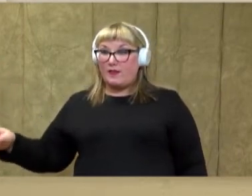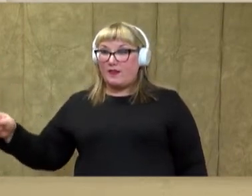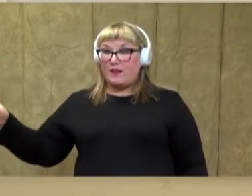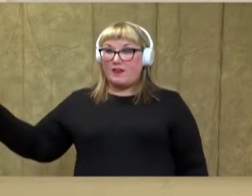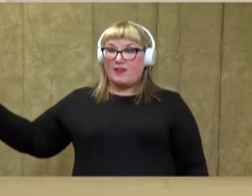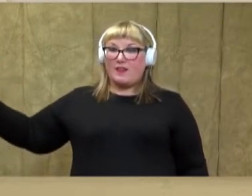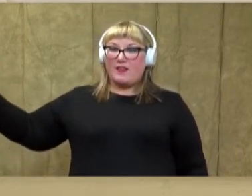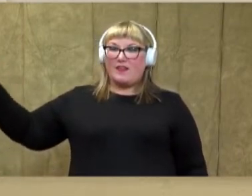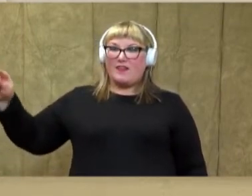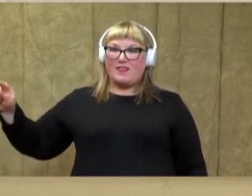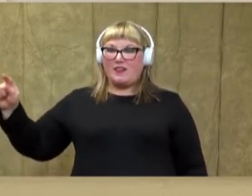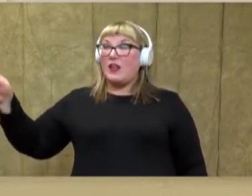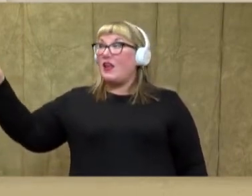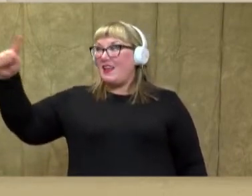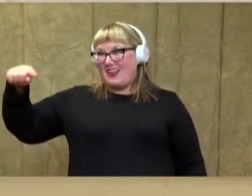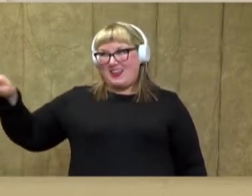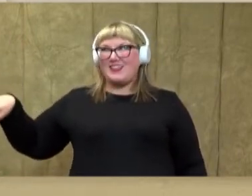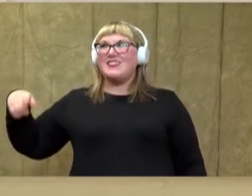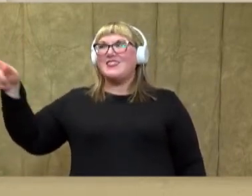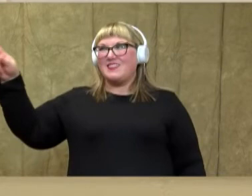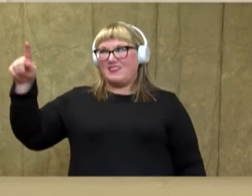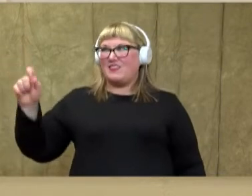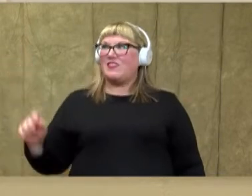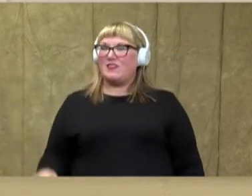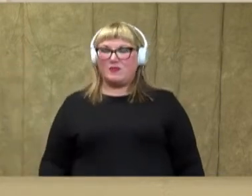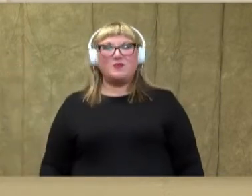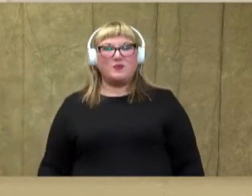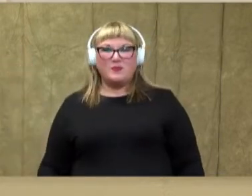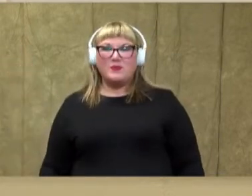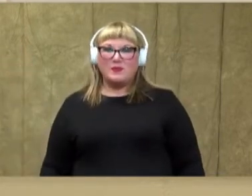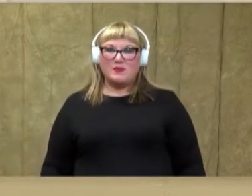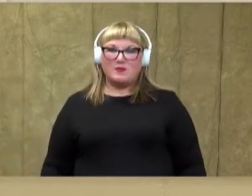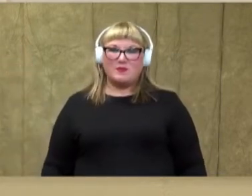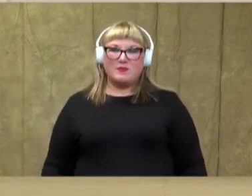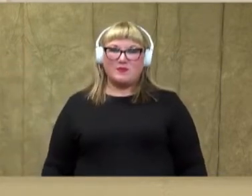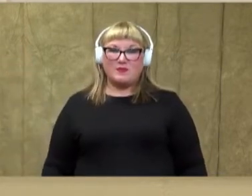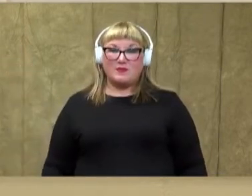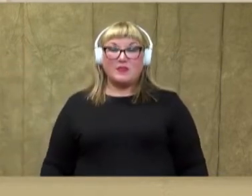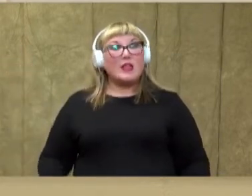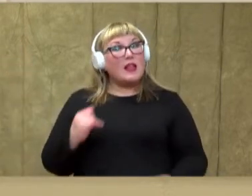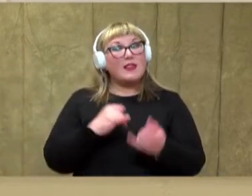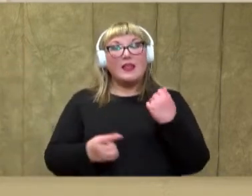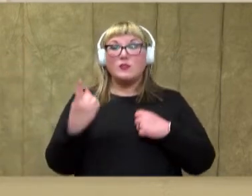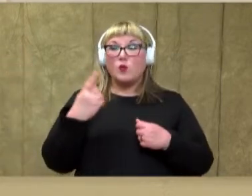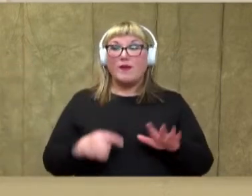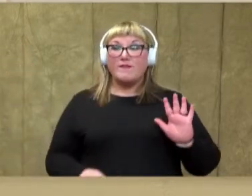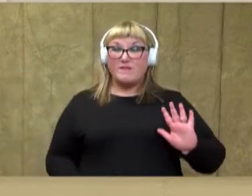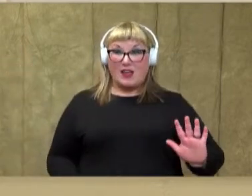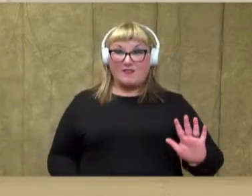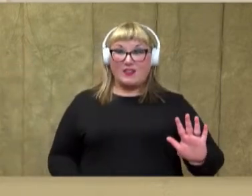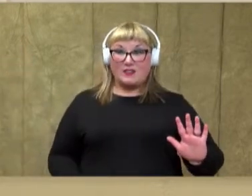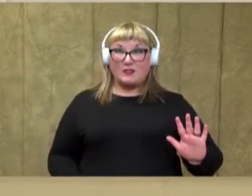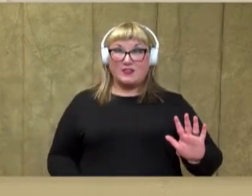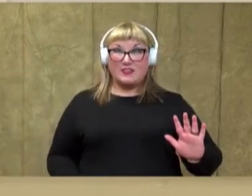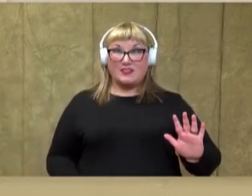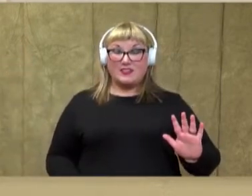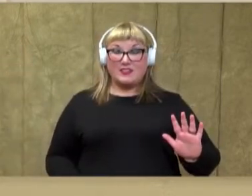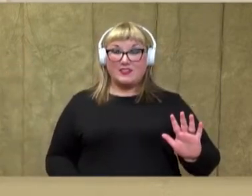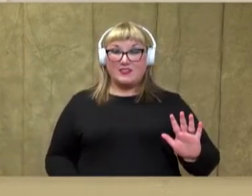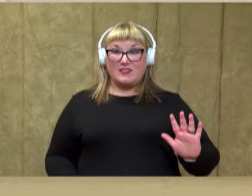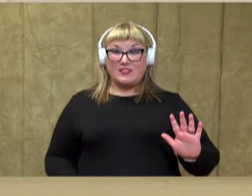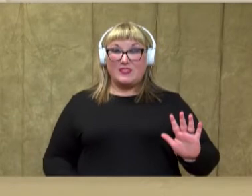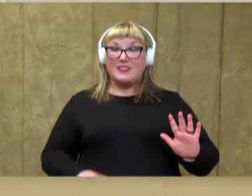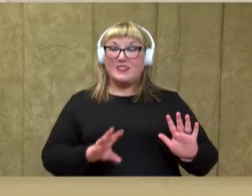and then up straight. That makes a number 8. Good job. And the last one is 5 with two stars.